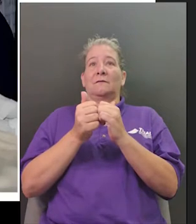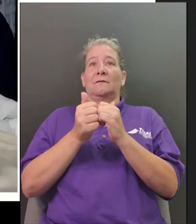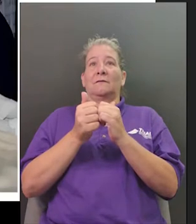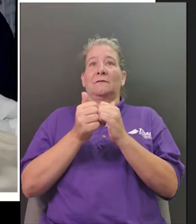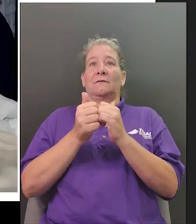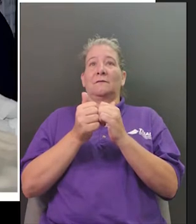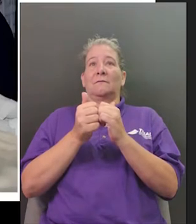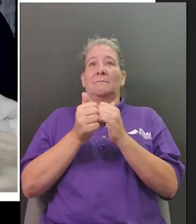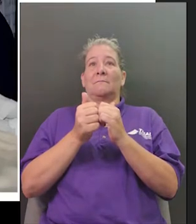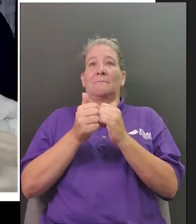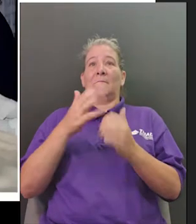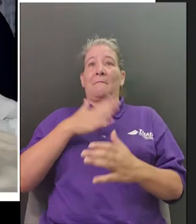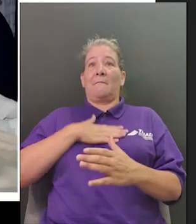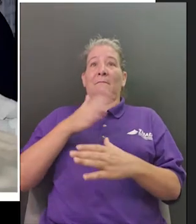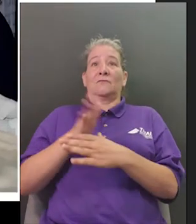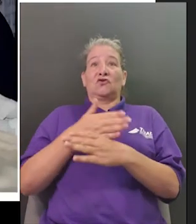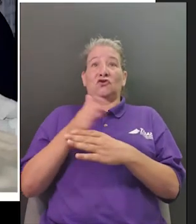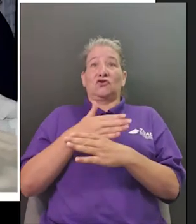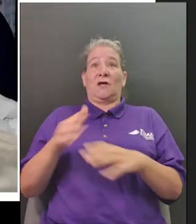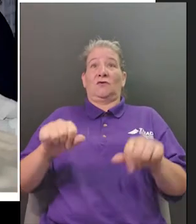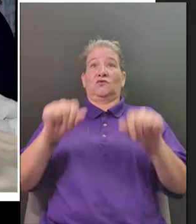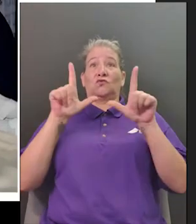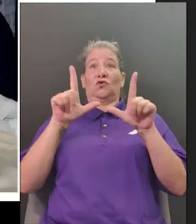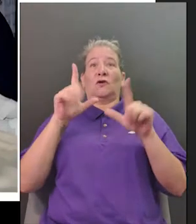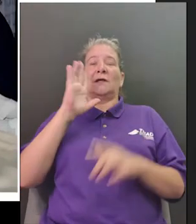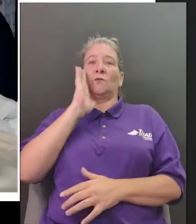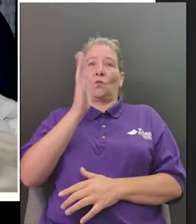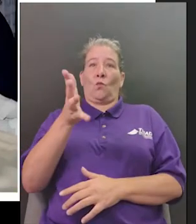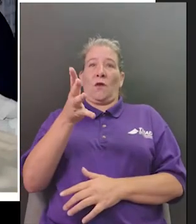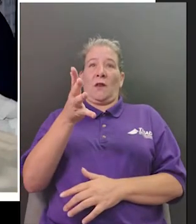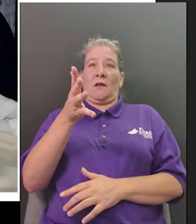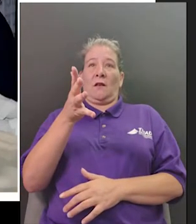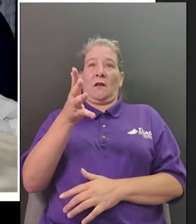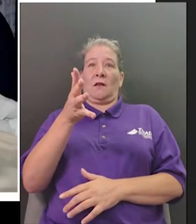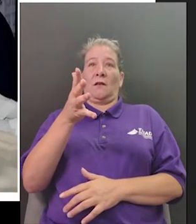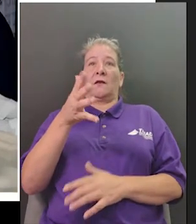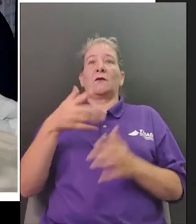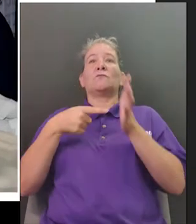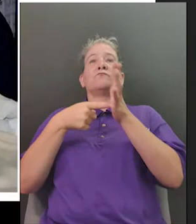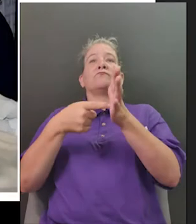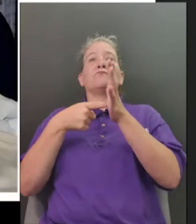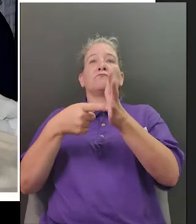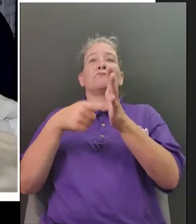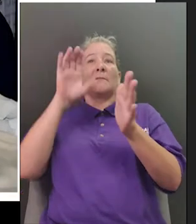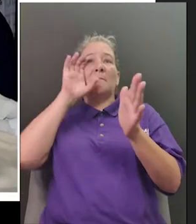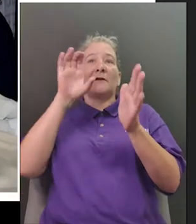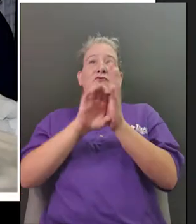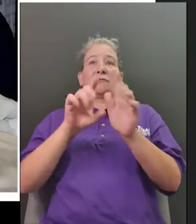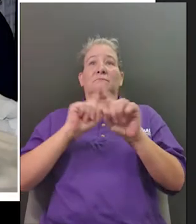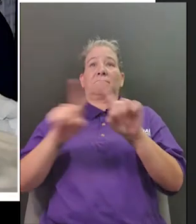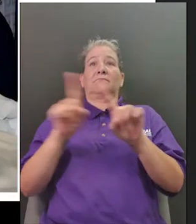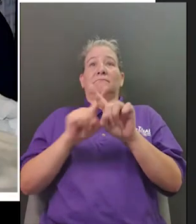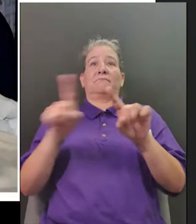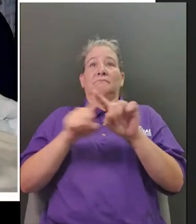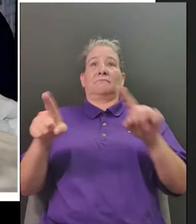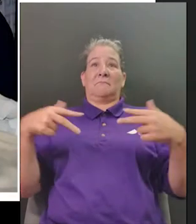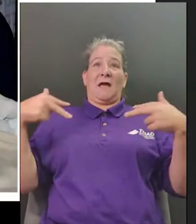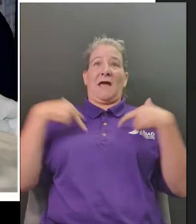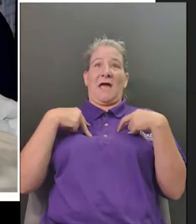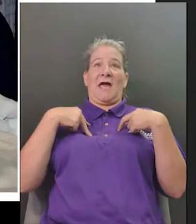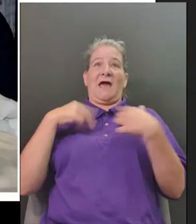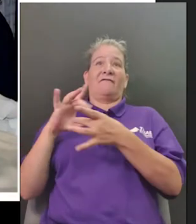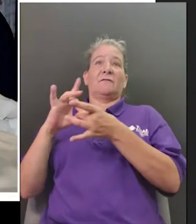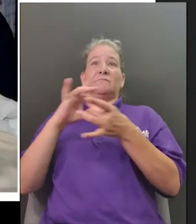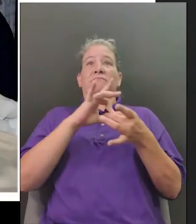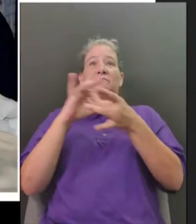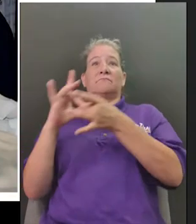my screen share because i want to show you the pictures i have up and i want to ask